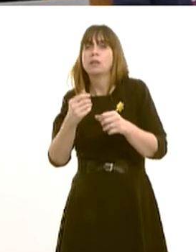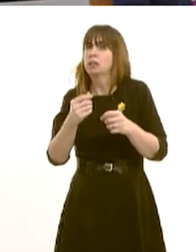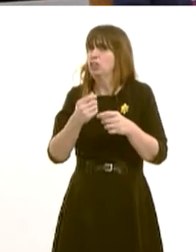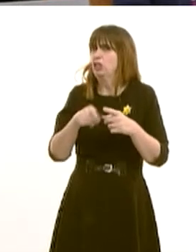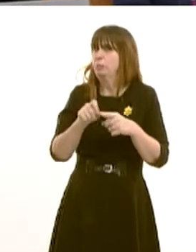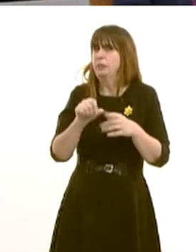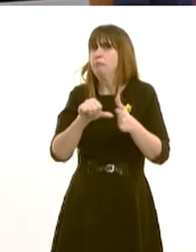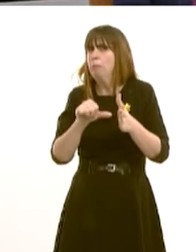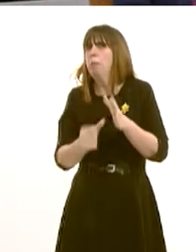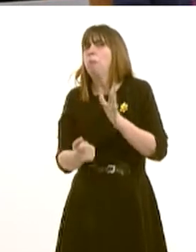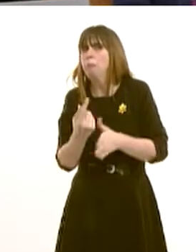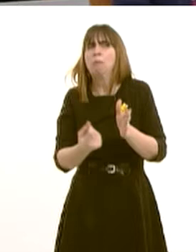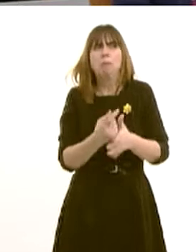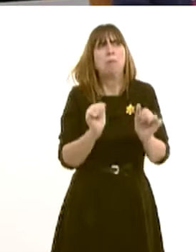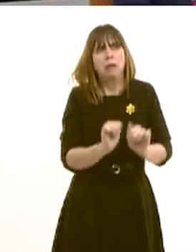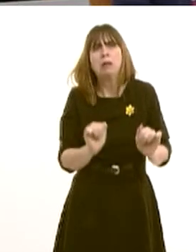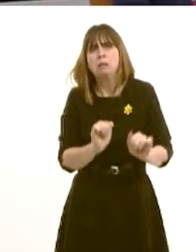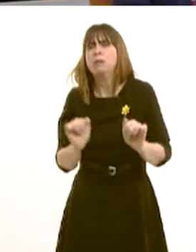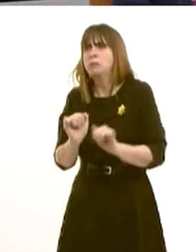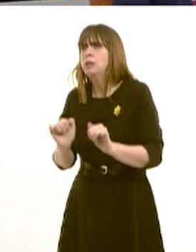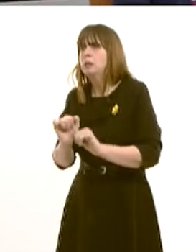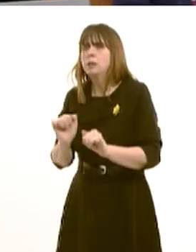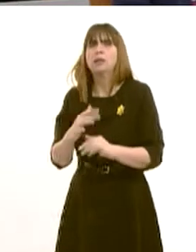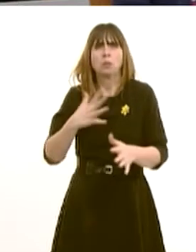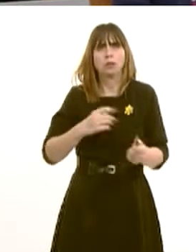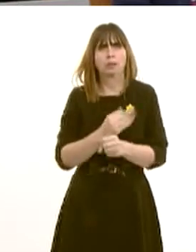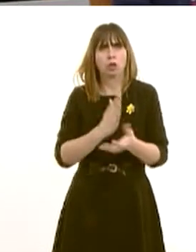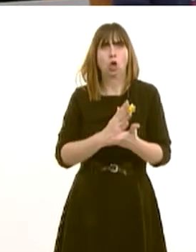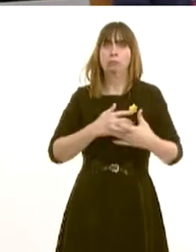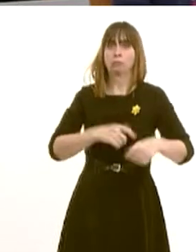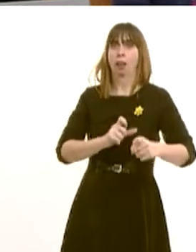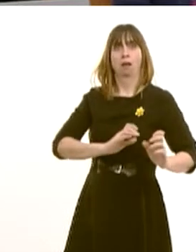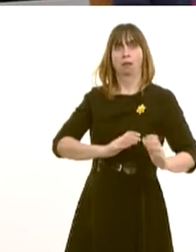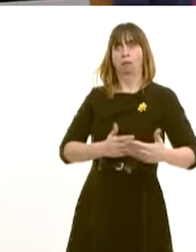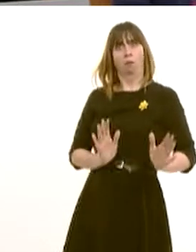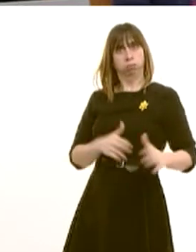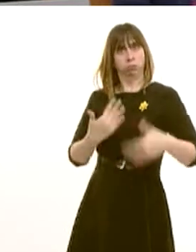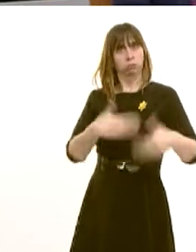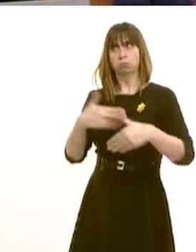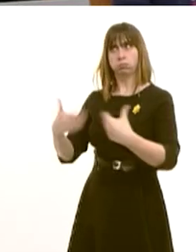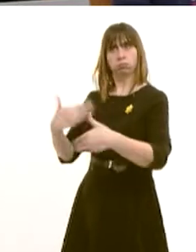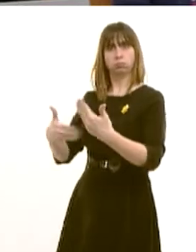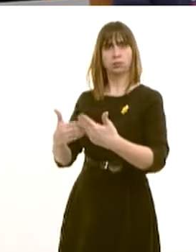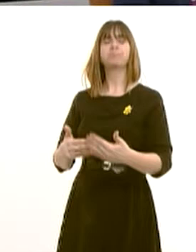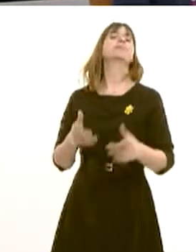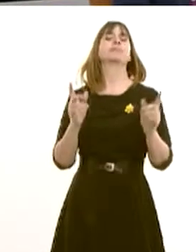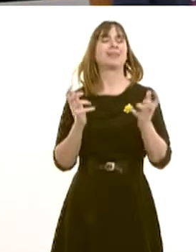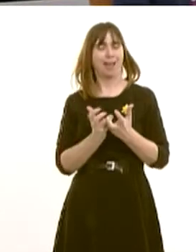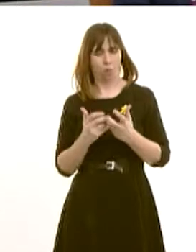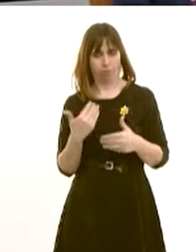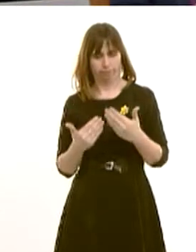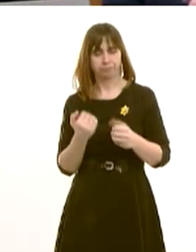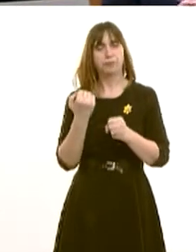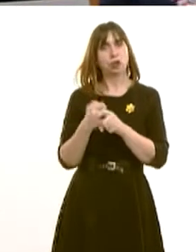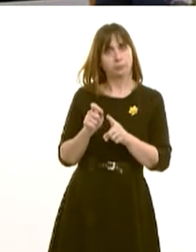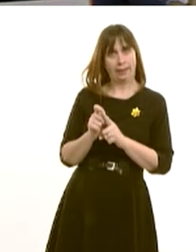well, the Board must ensure that the service is retained for the public there. The way the system works is this. The GPs